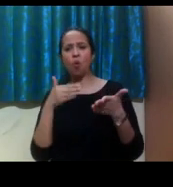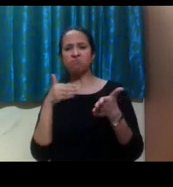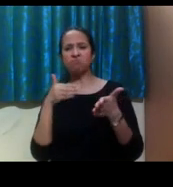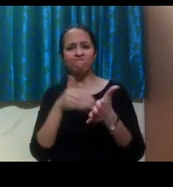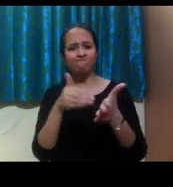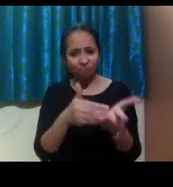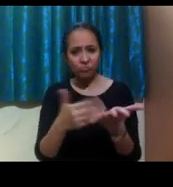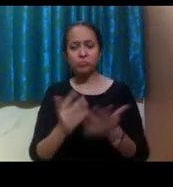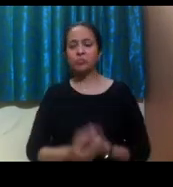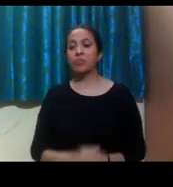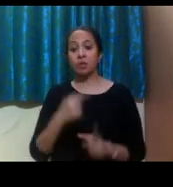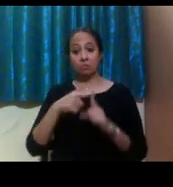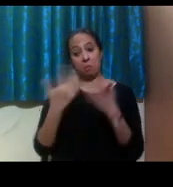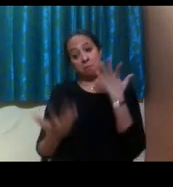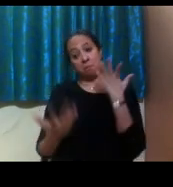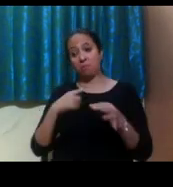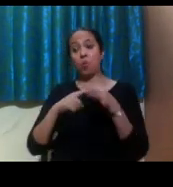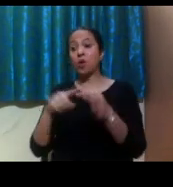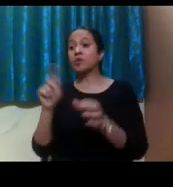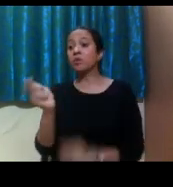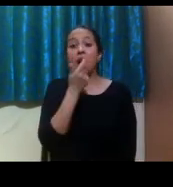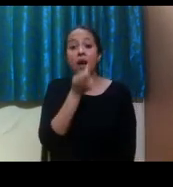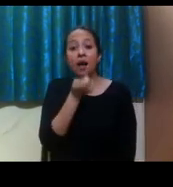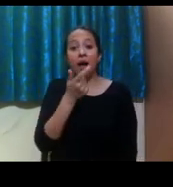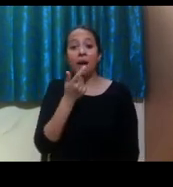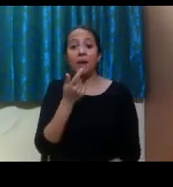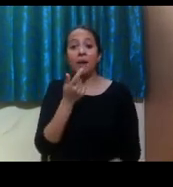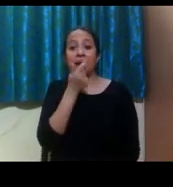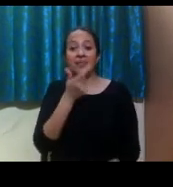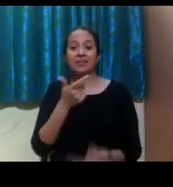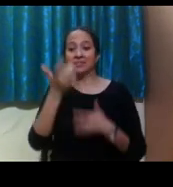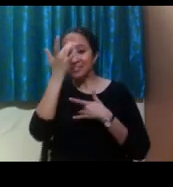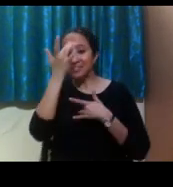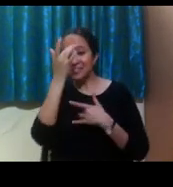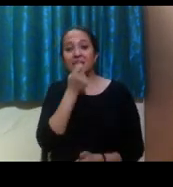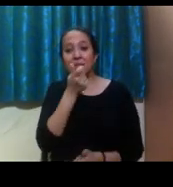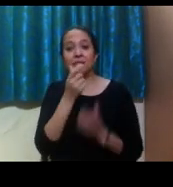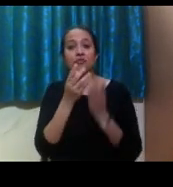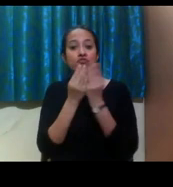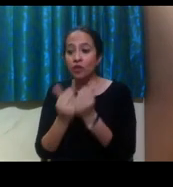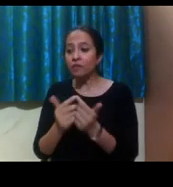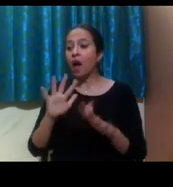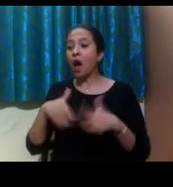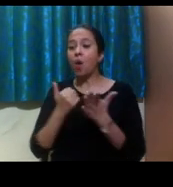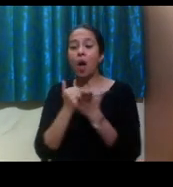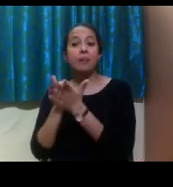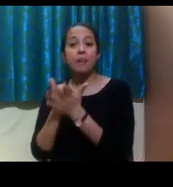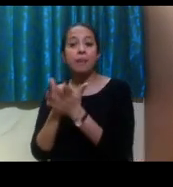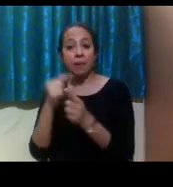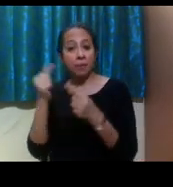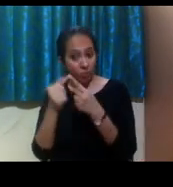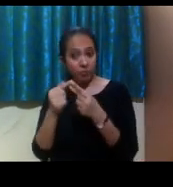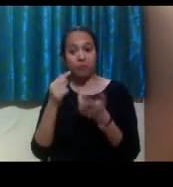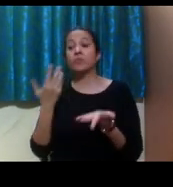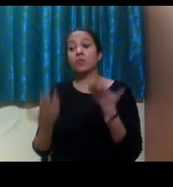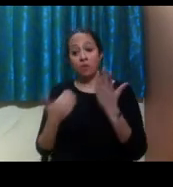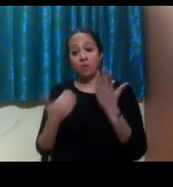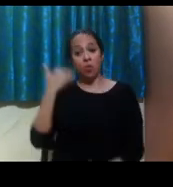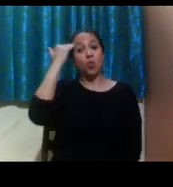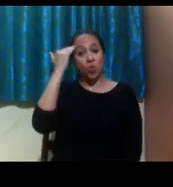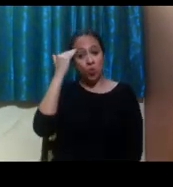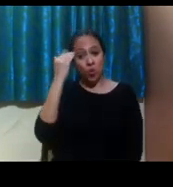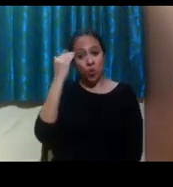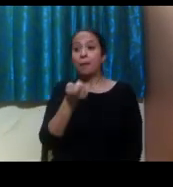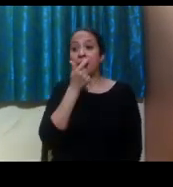what medications you might take and not necessarily the names of them, but what do they do, how they help you, but then also we know that sometimes medications have